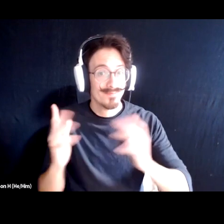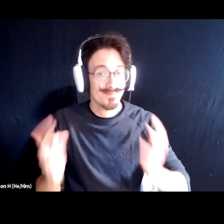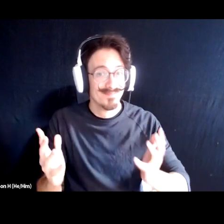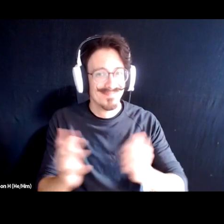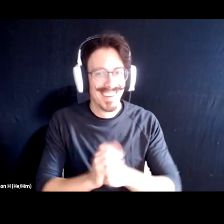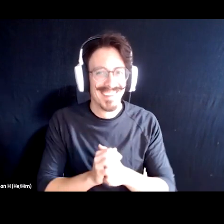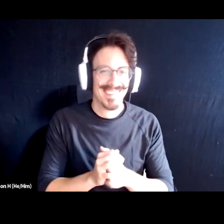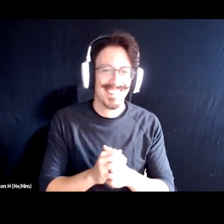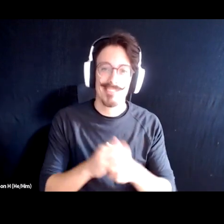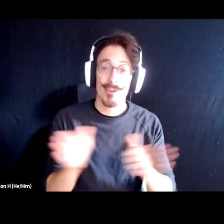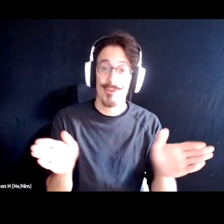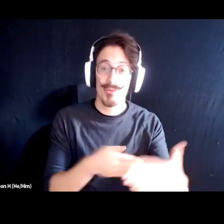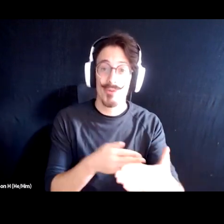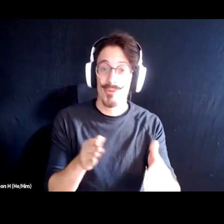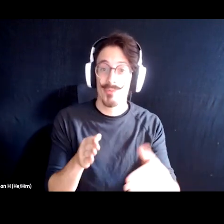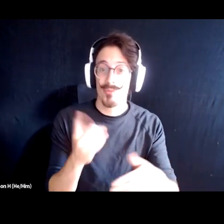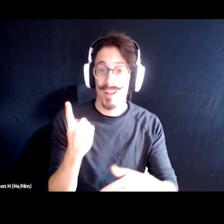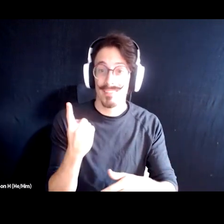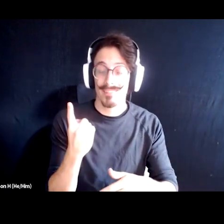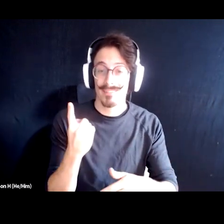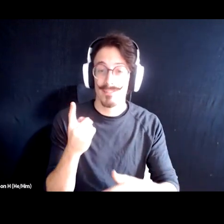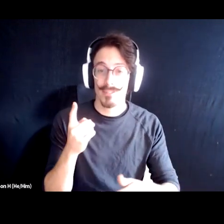So like room one was performance arts.